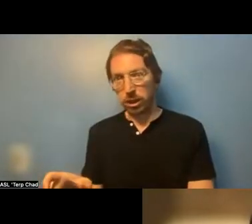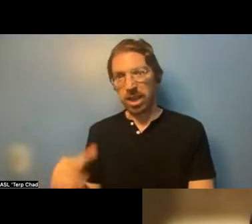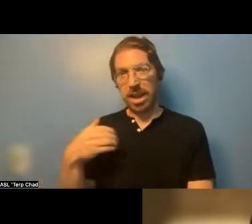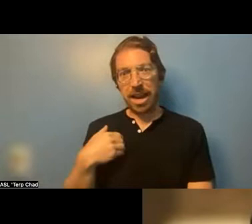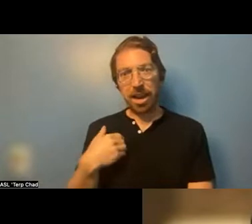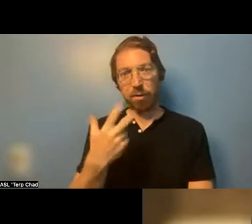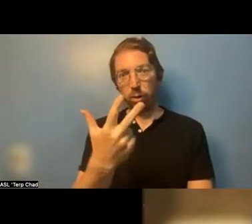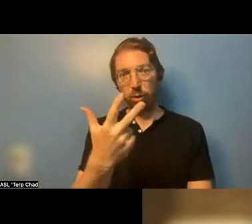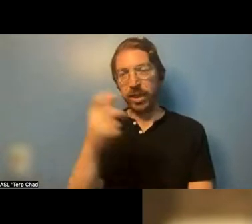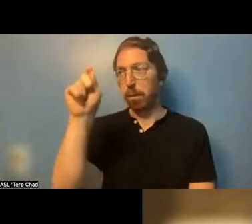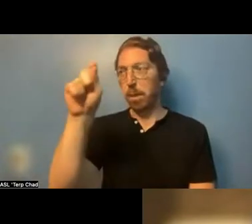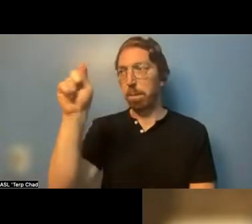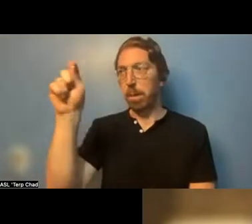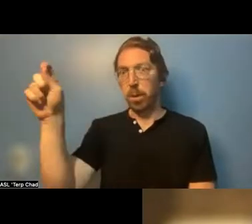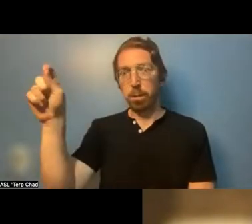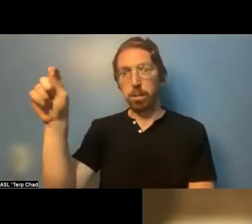look at.